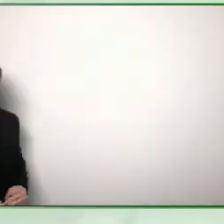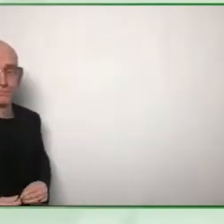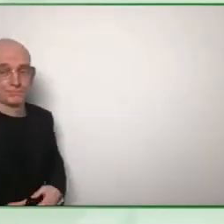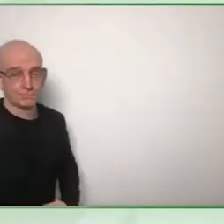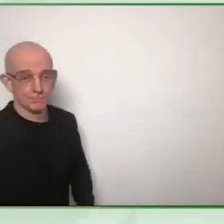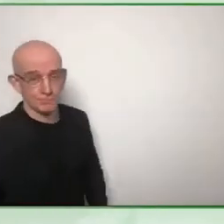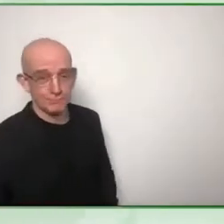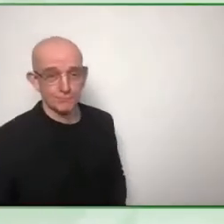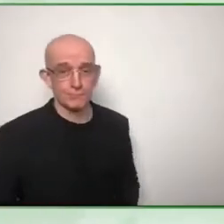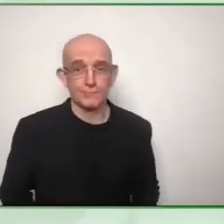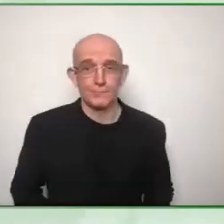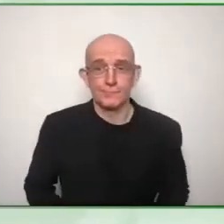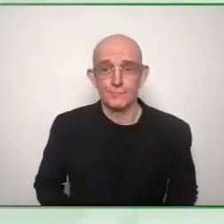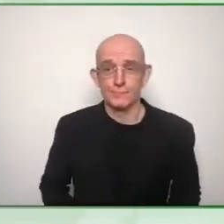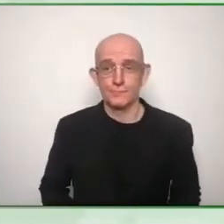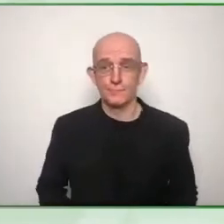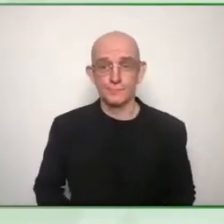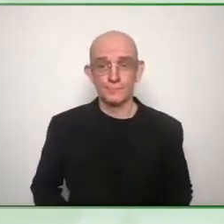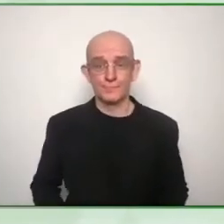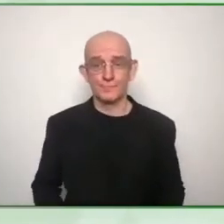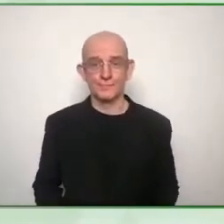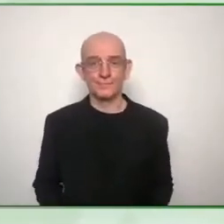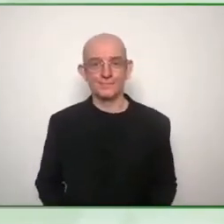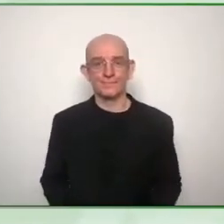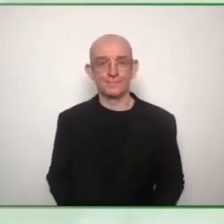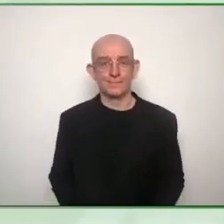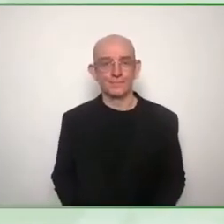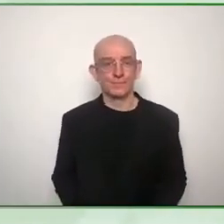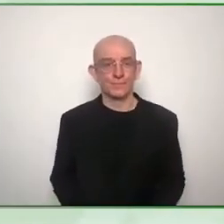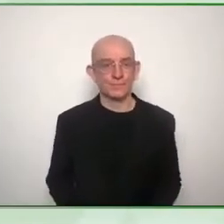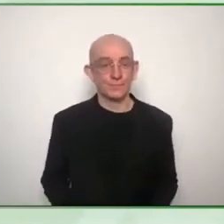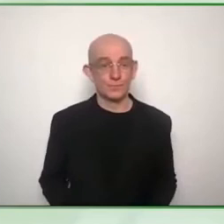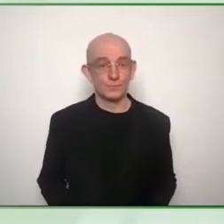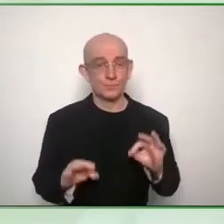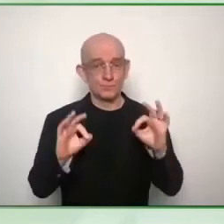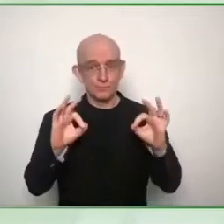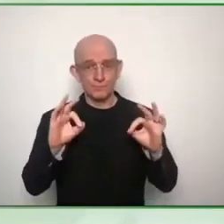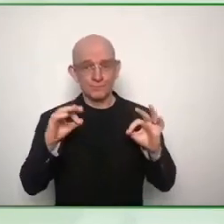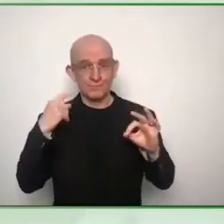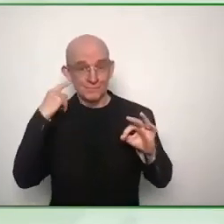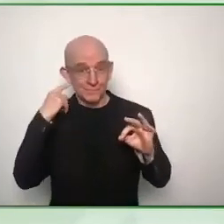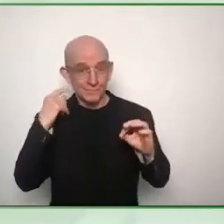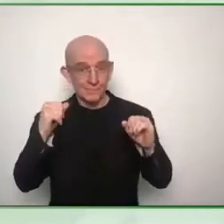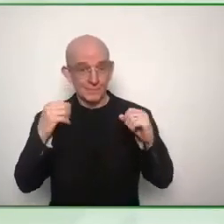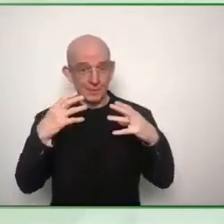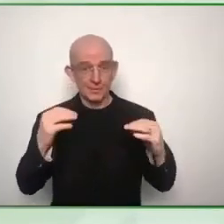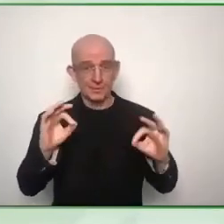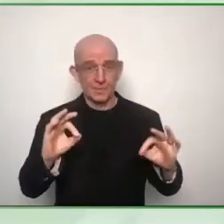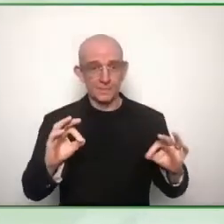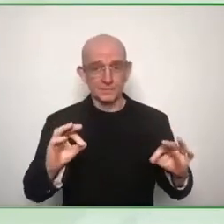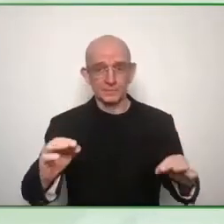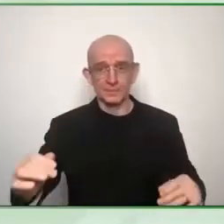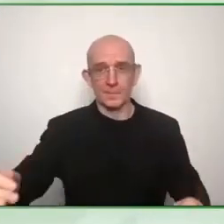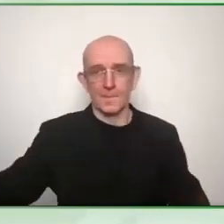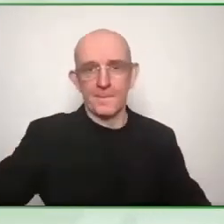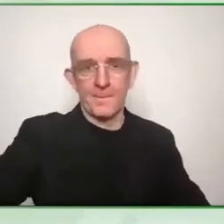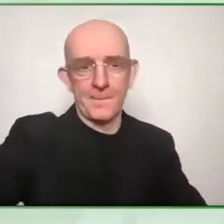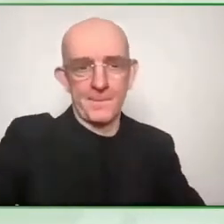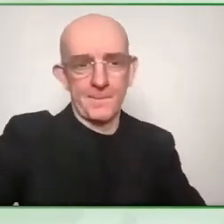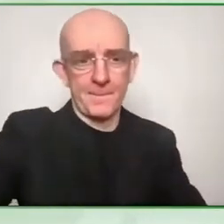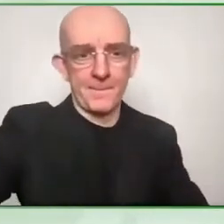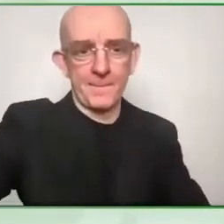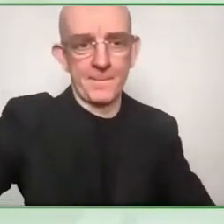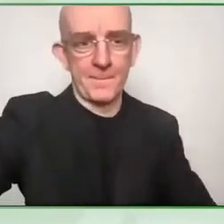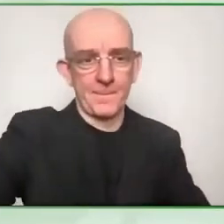let's see i can do apologies hi i'm brett manual i'm with the department of premier and cabinet here in south